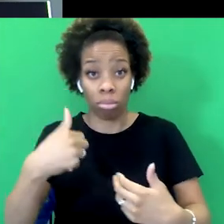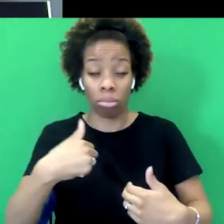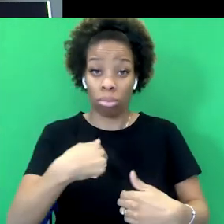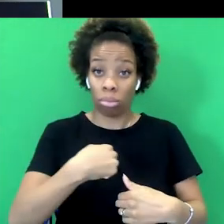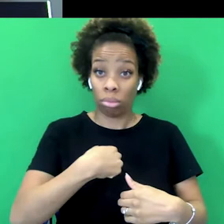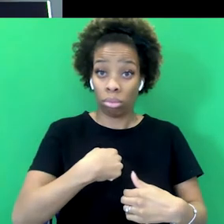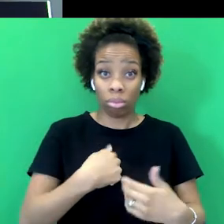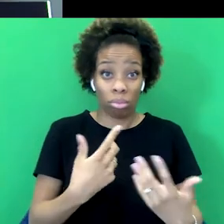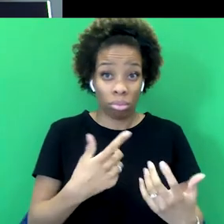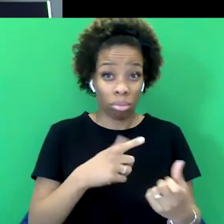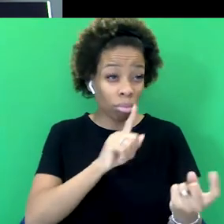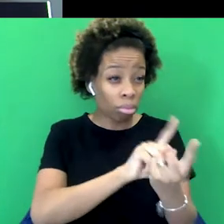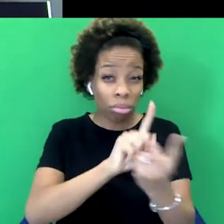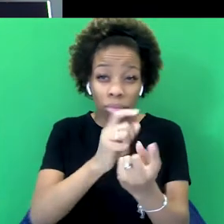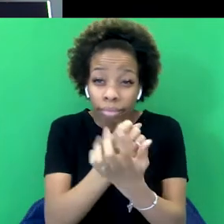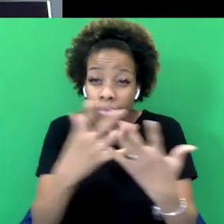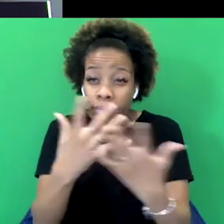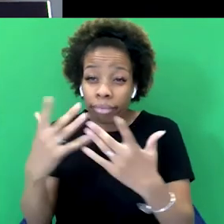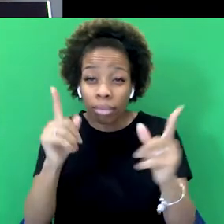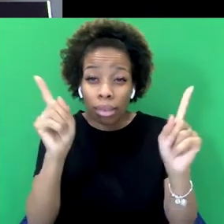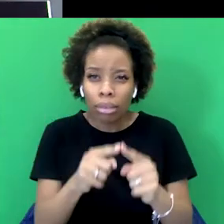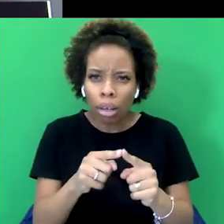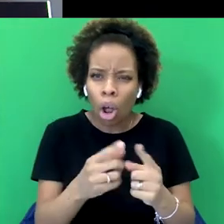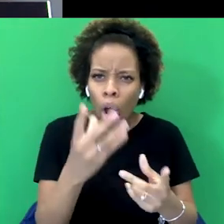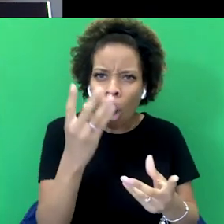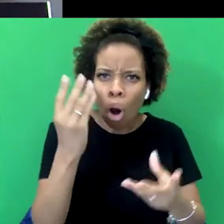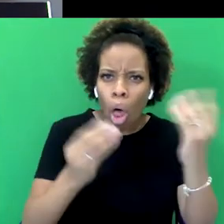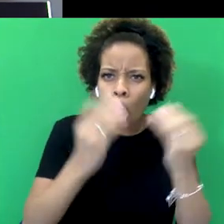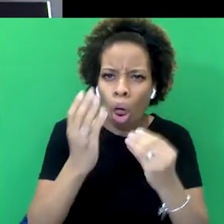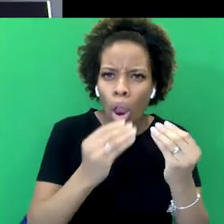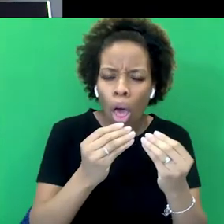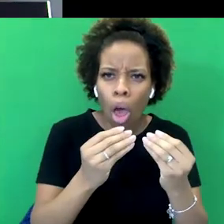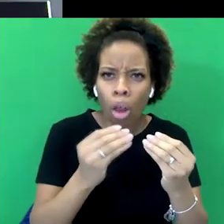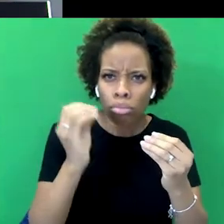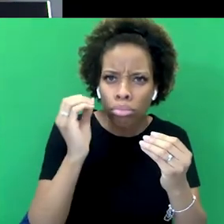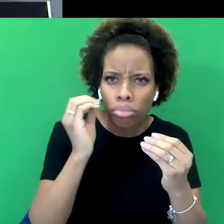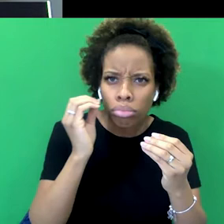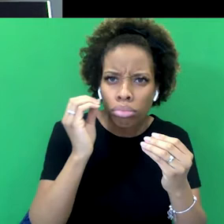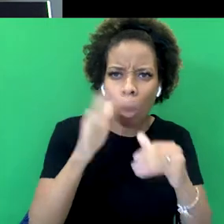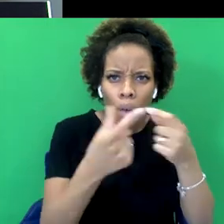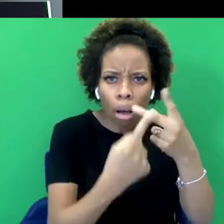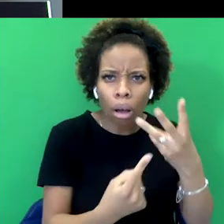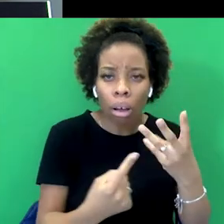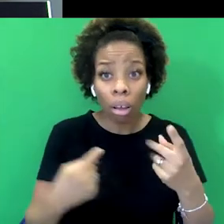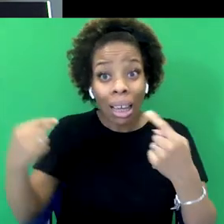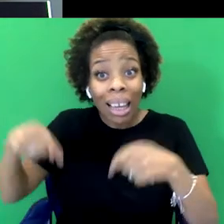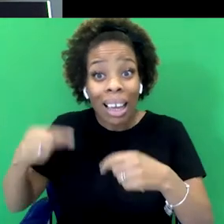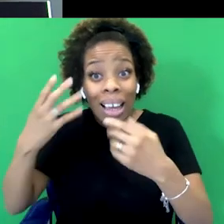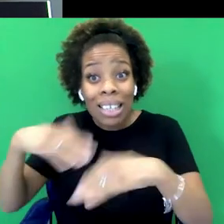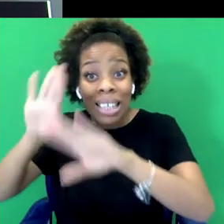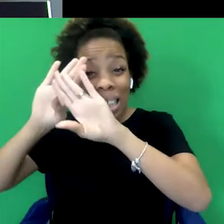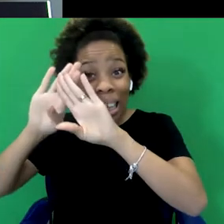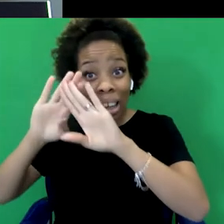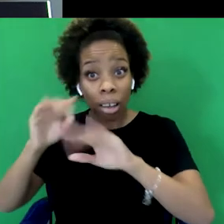everyone I talked to, every Indian I talked to, had learnt about it at school. And yet I met Sikhs in Britain who didn't know about this massacre